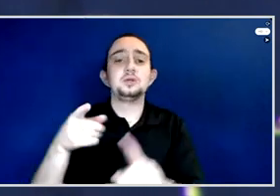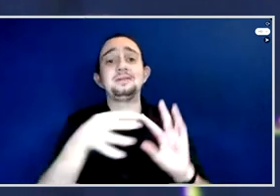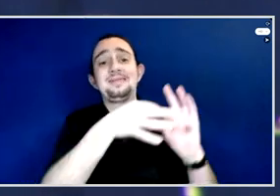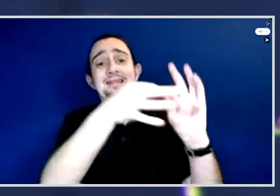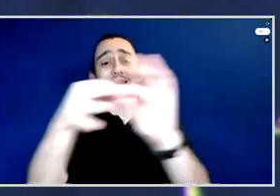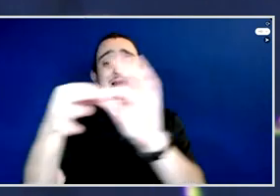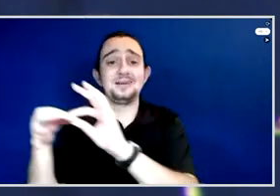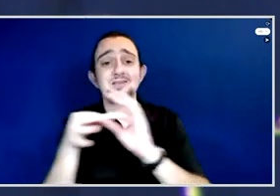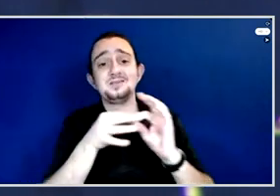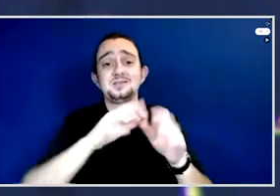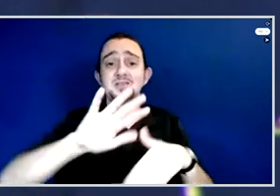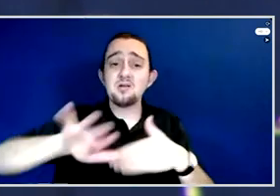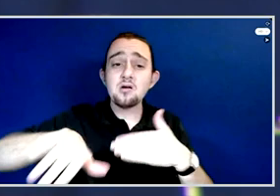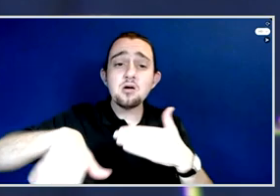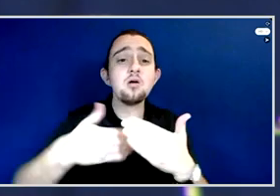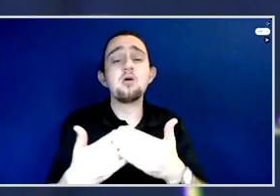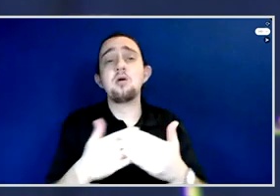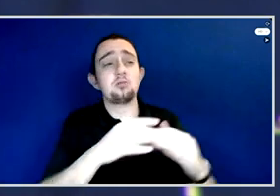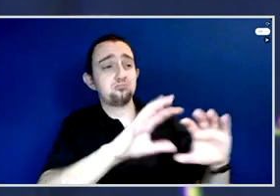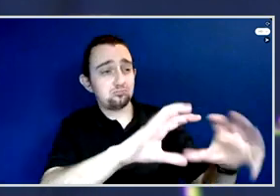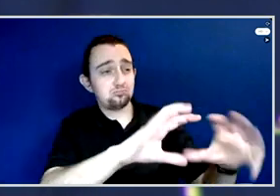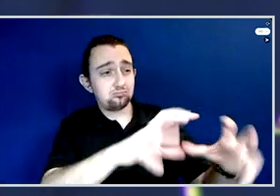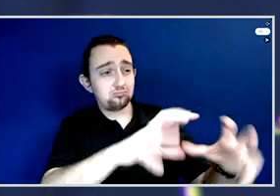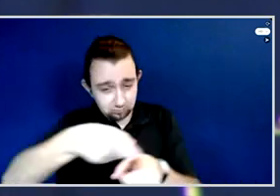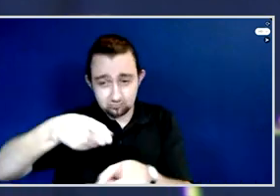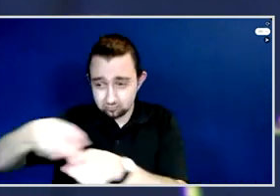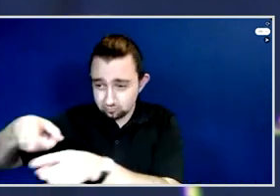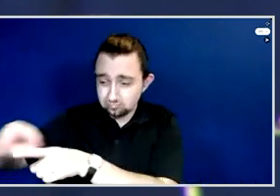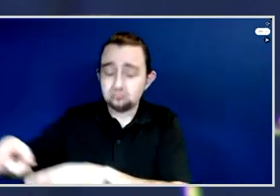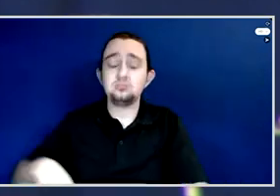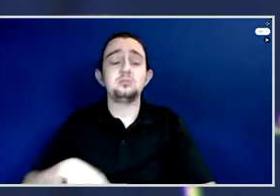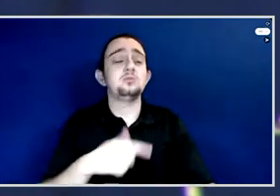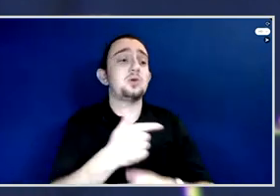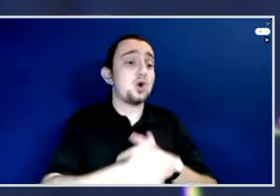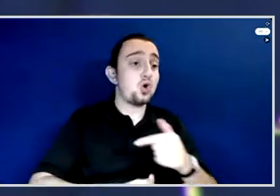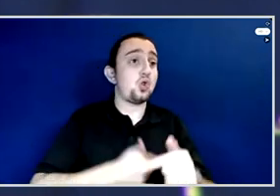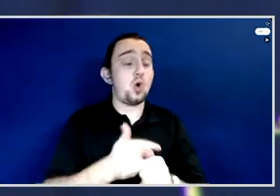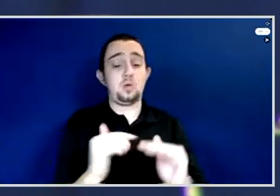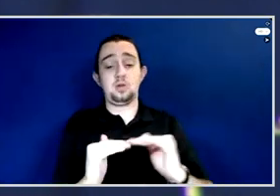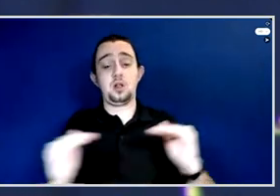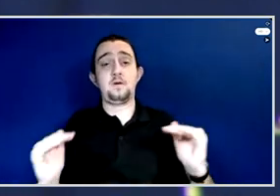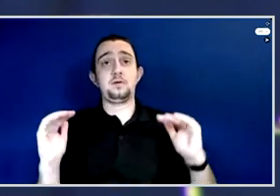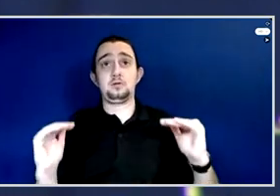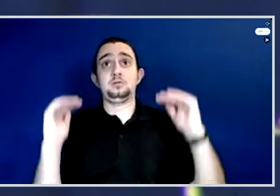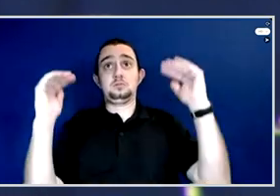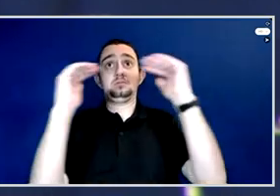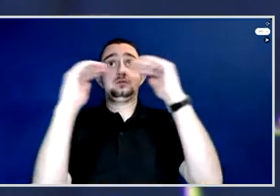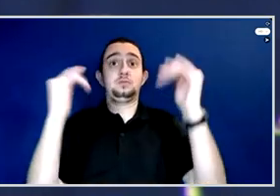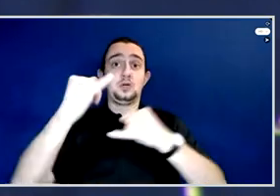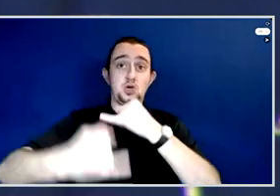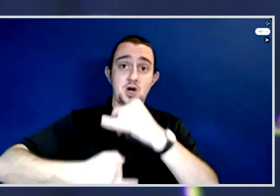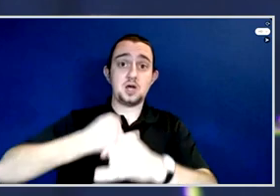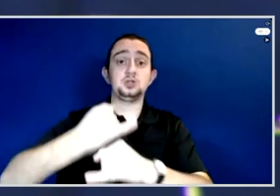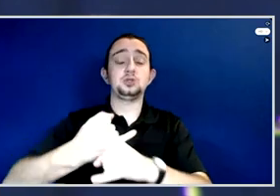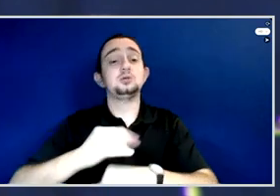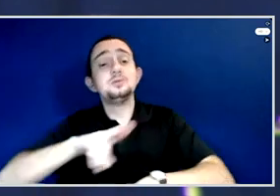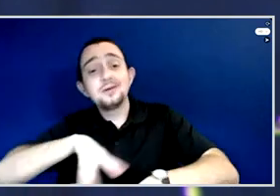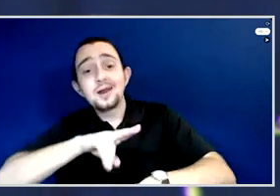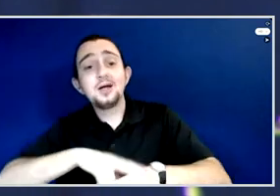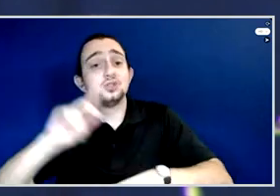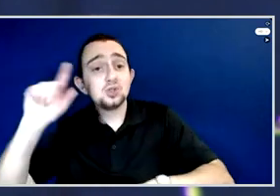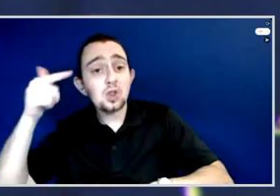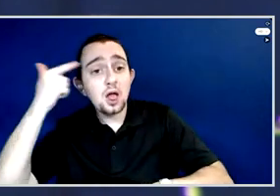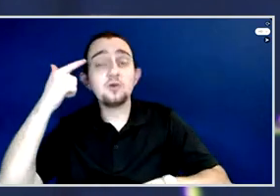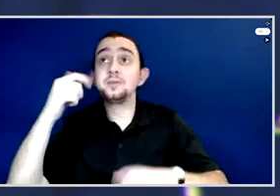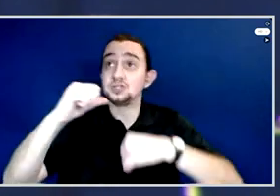global level, national levels to the local levels in terms of national government structures in our different countries, as